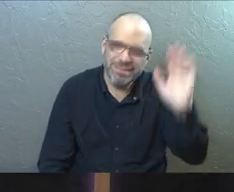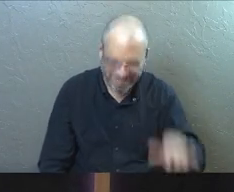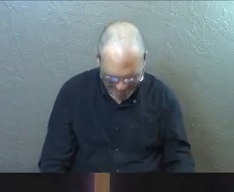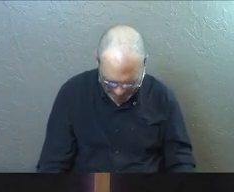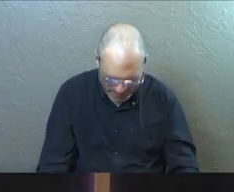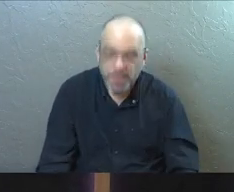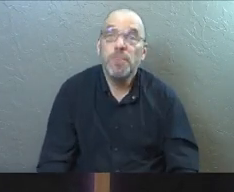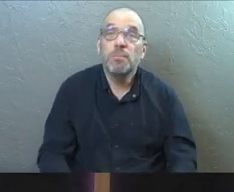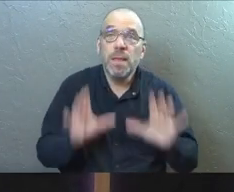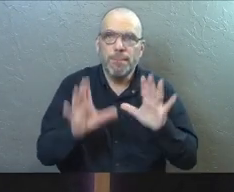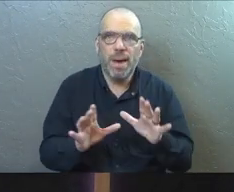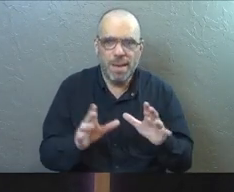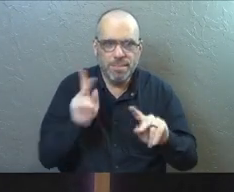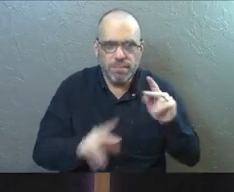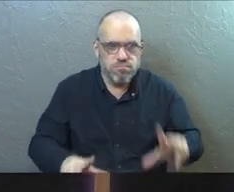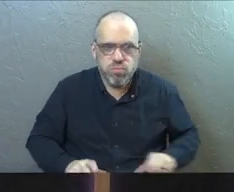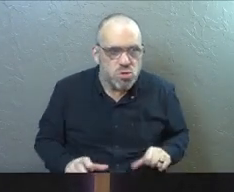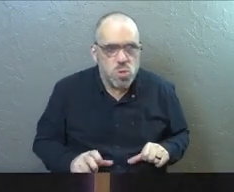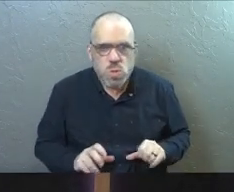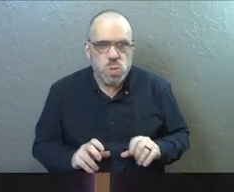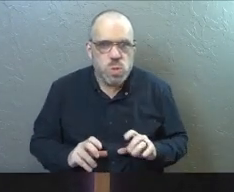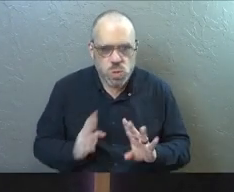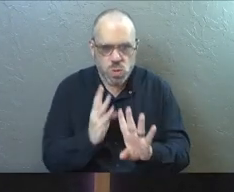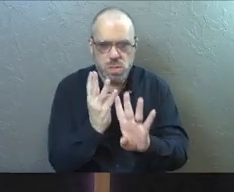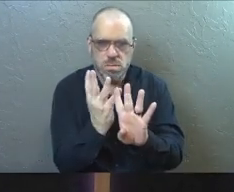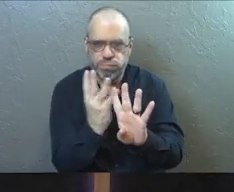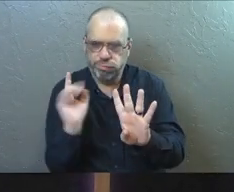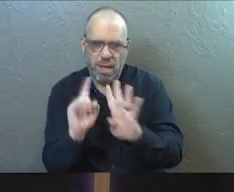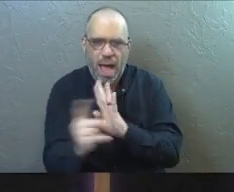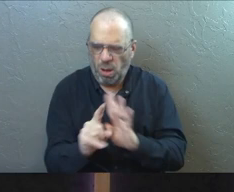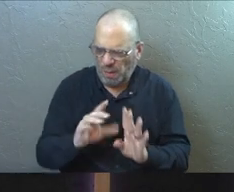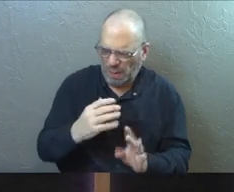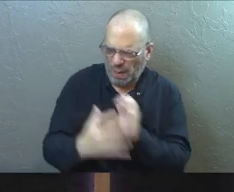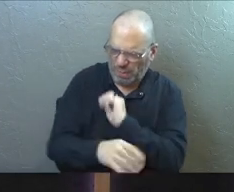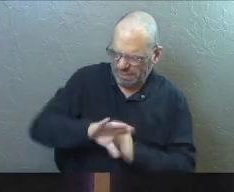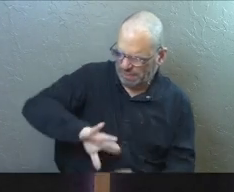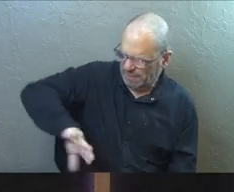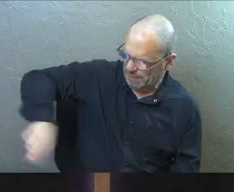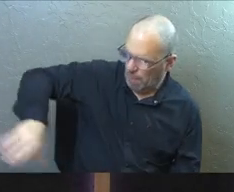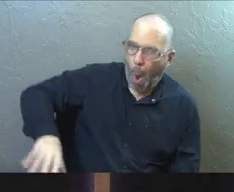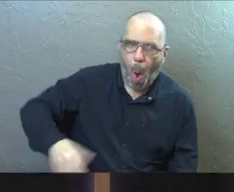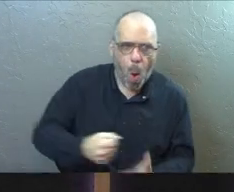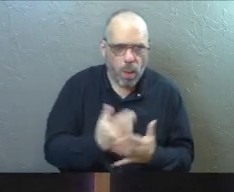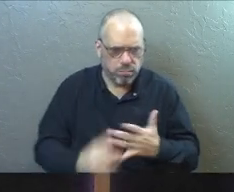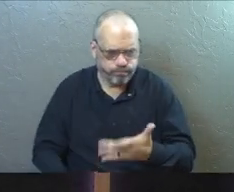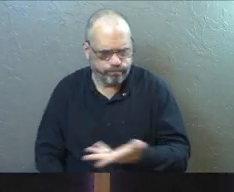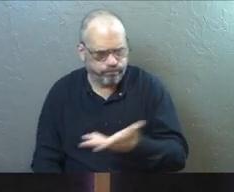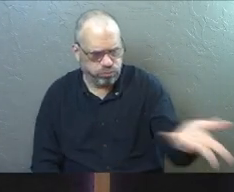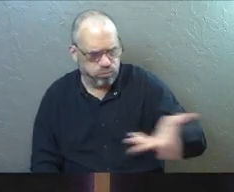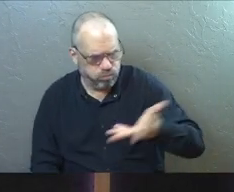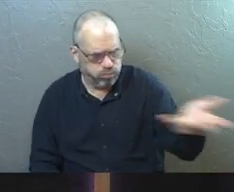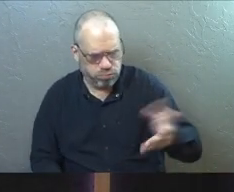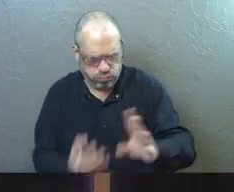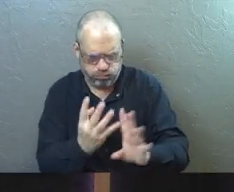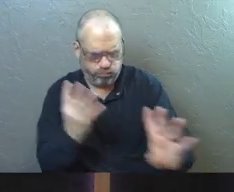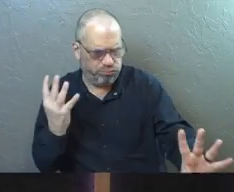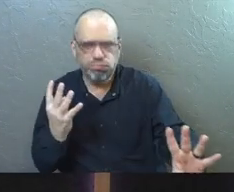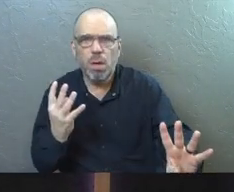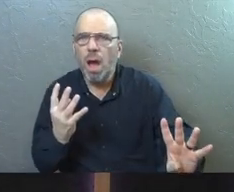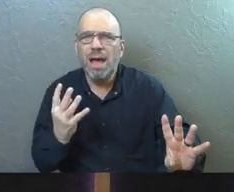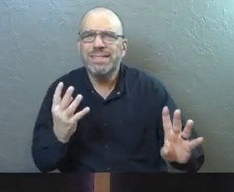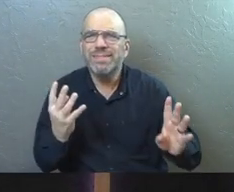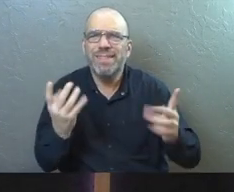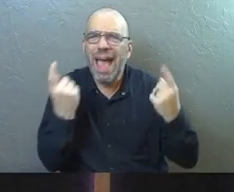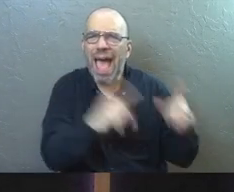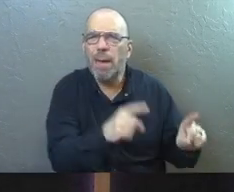But it's like, but there was greed that was taking over. And the poor were being shoved down. And the wealthier people were giving, were getting in line before them. And